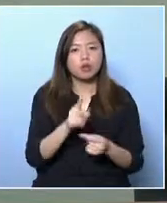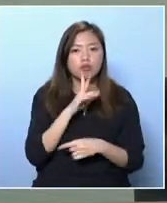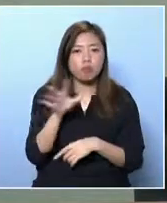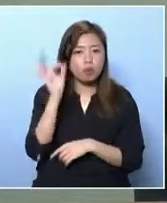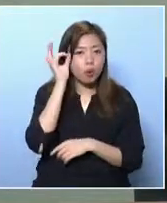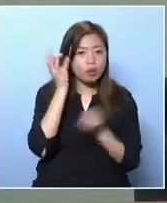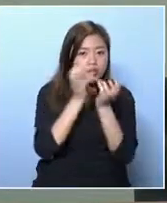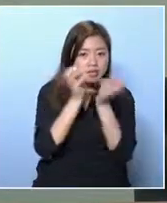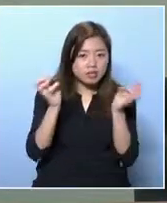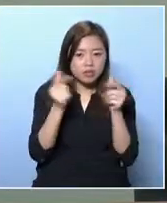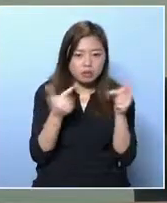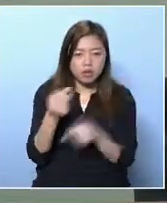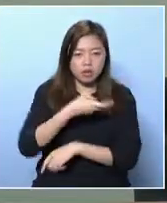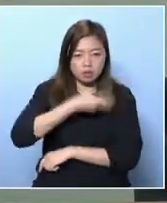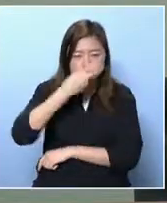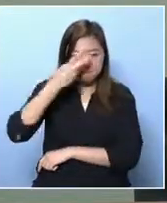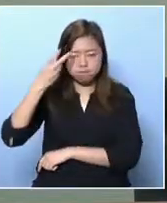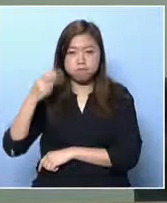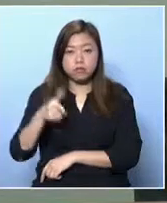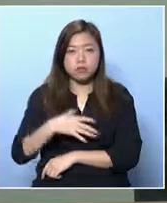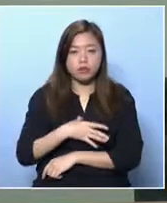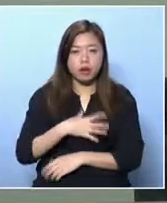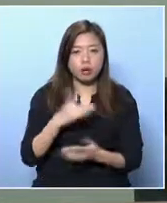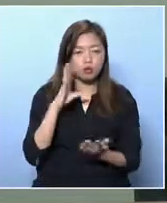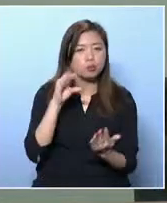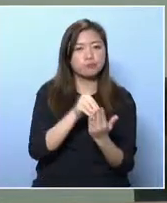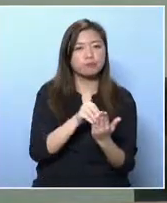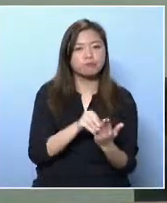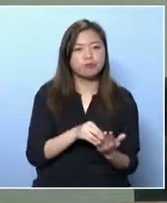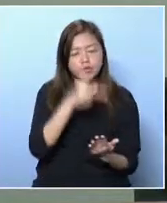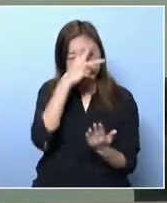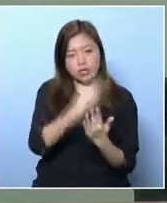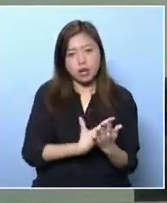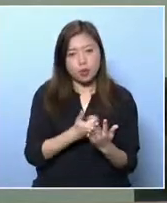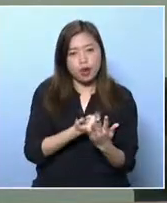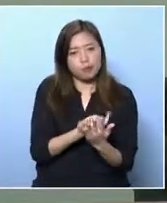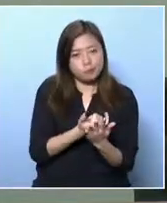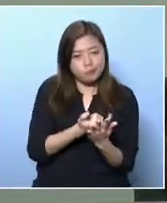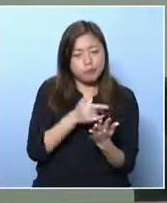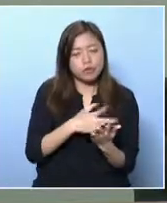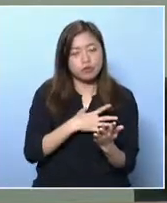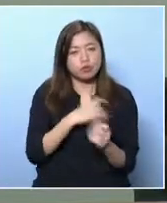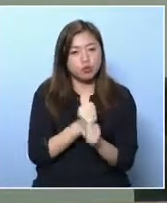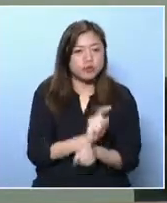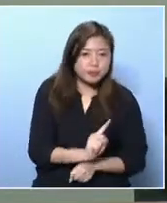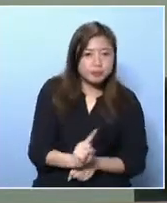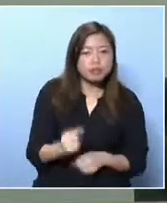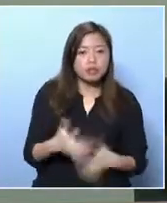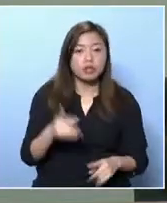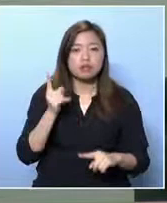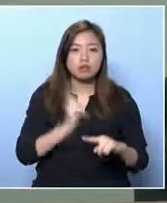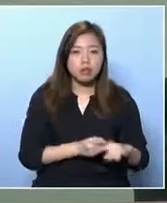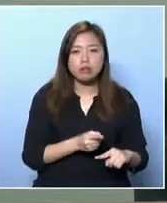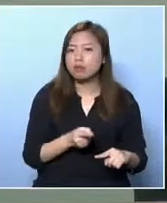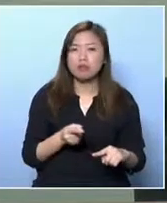according to the government, aims at monitoring the poverty situation through such a poverty line, and to review the